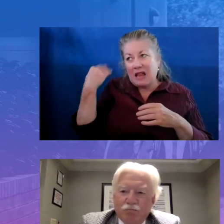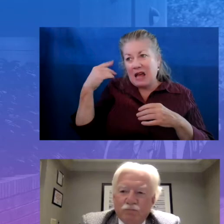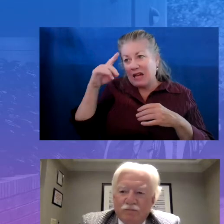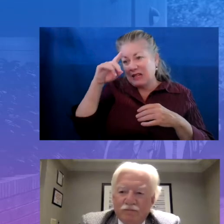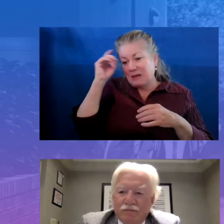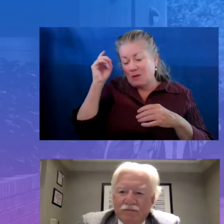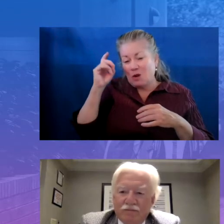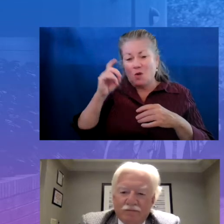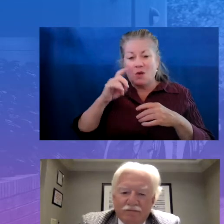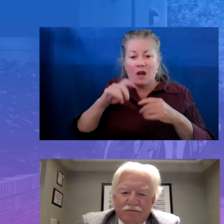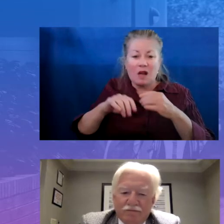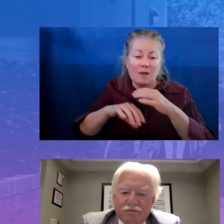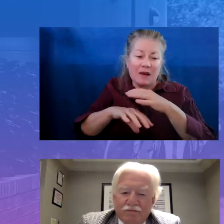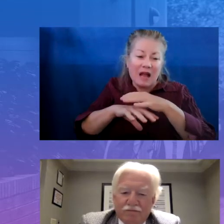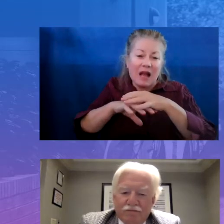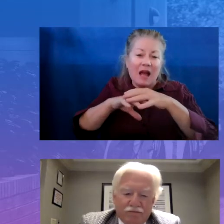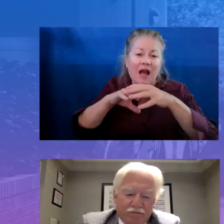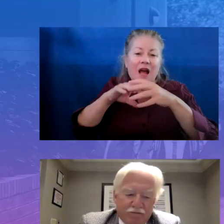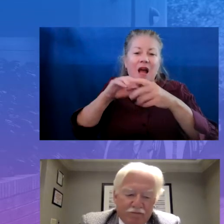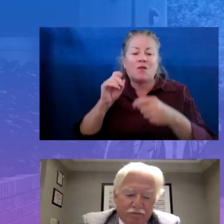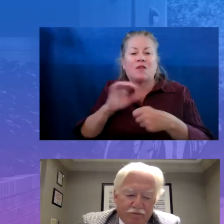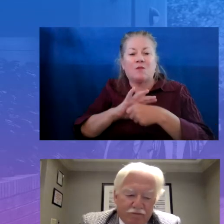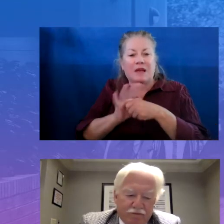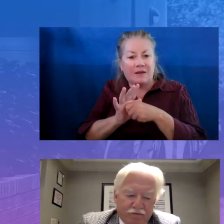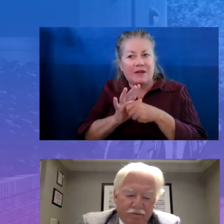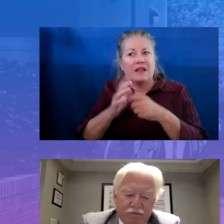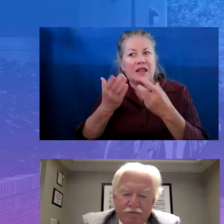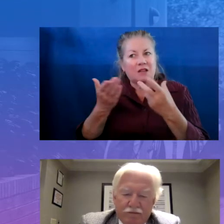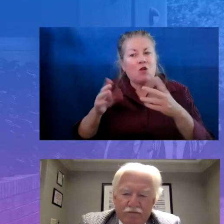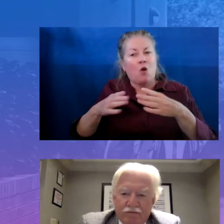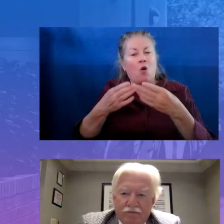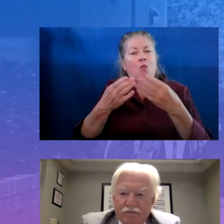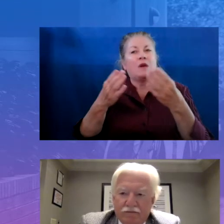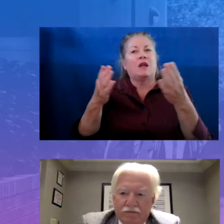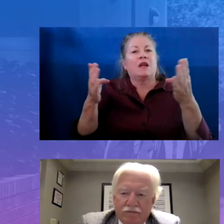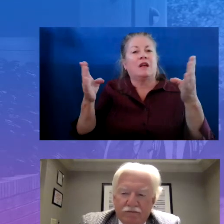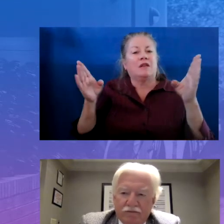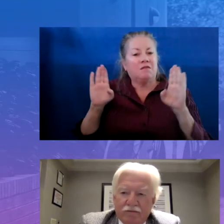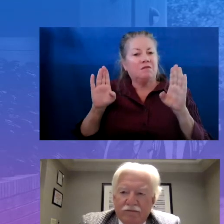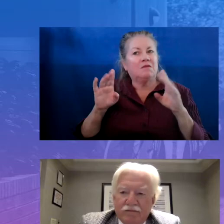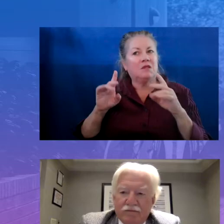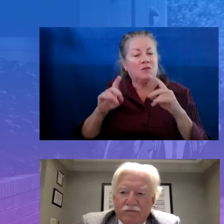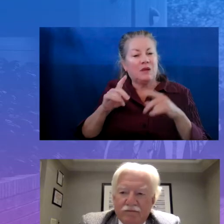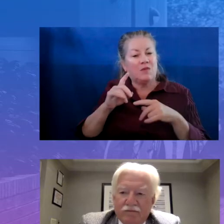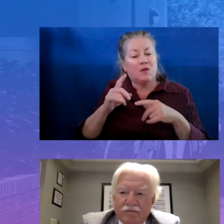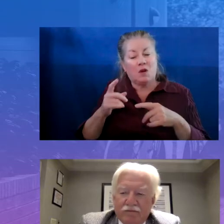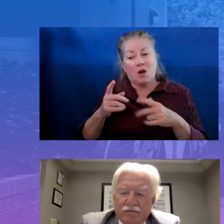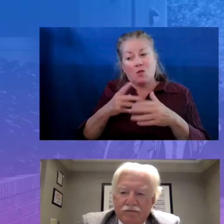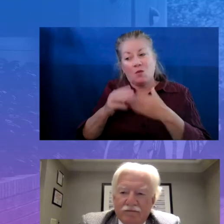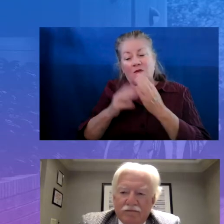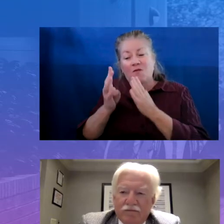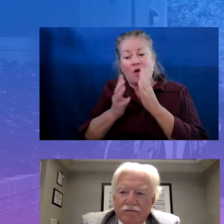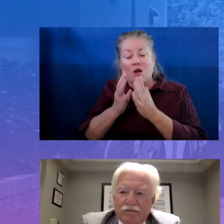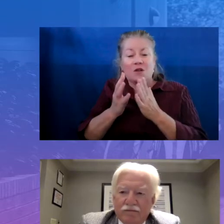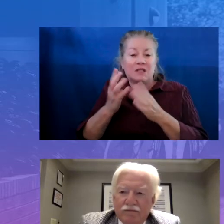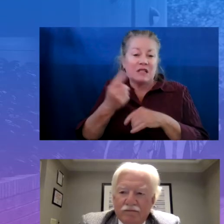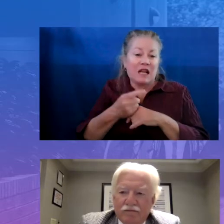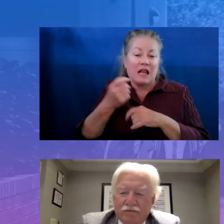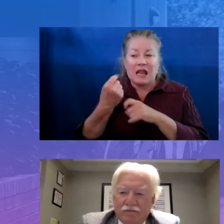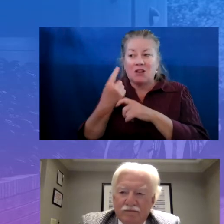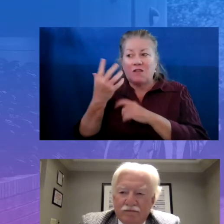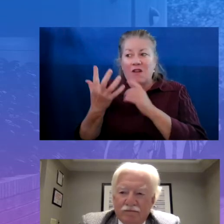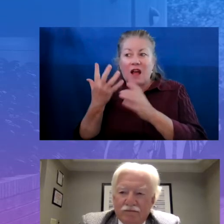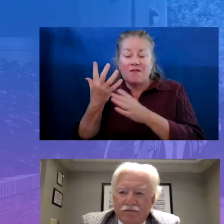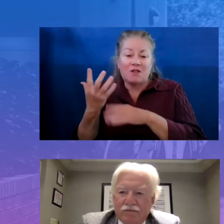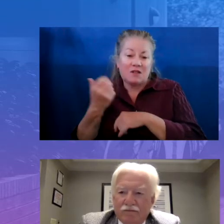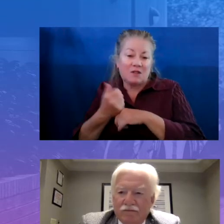Our traditional academic program offered about four hours a day. Last year, five hours a day. We were able to expand our